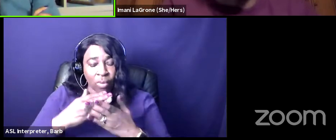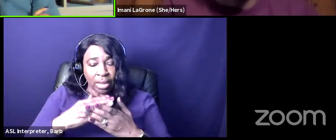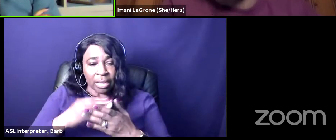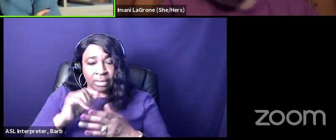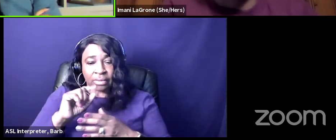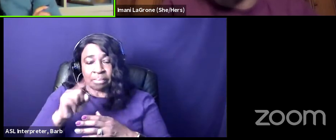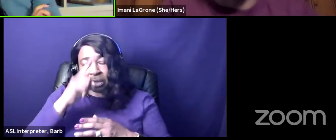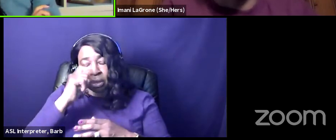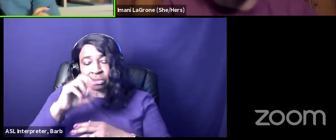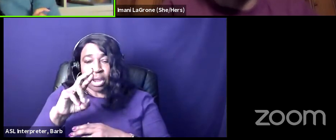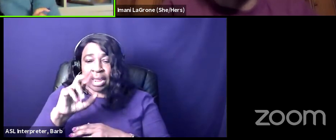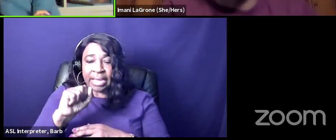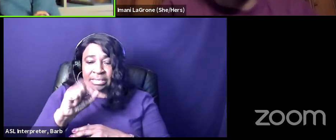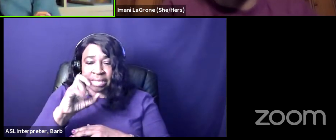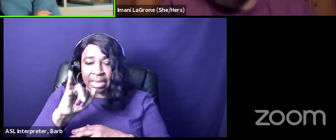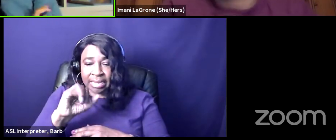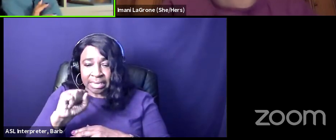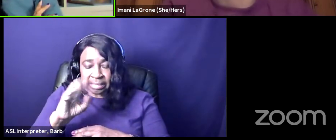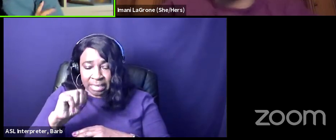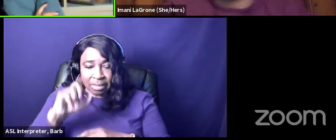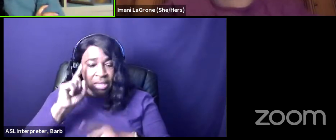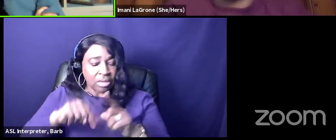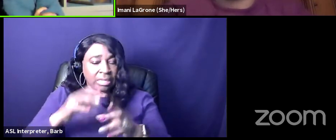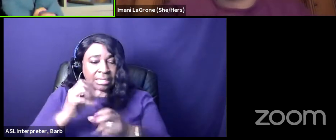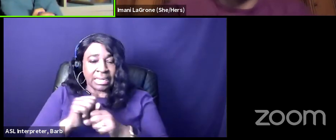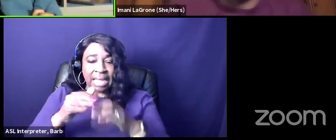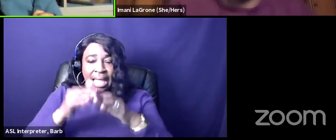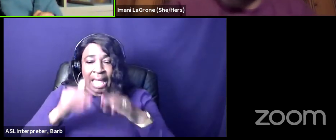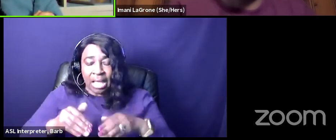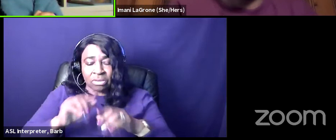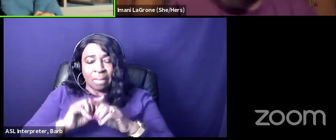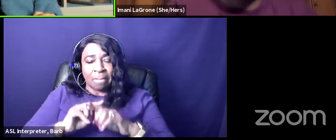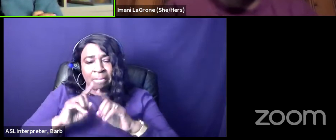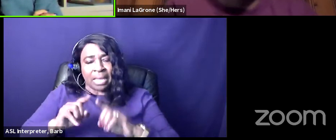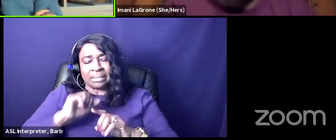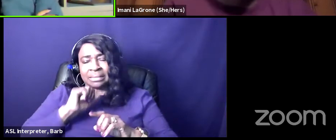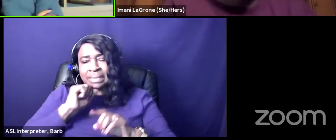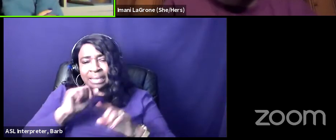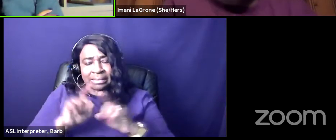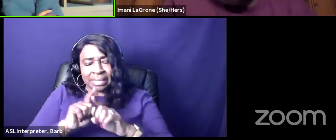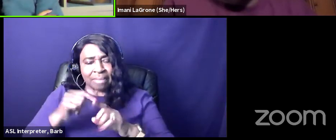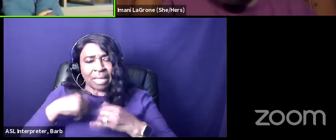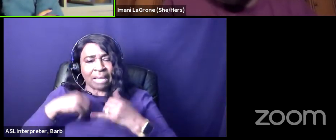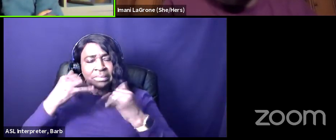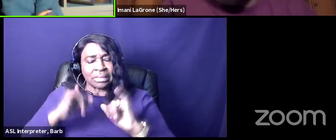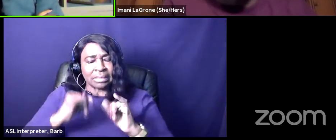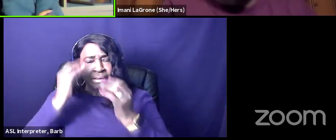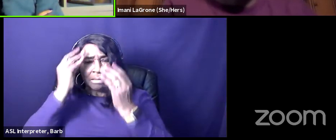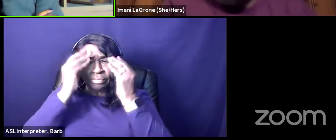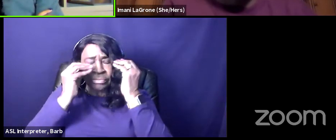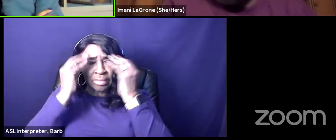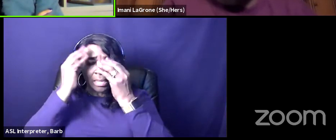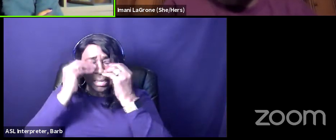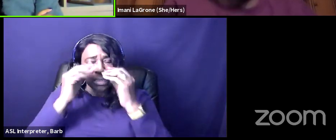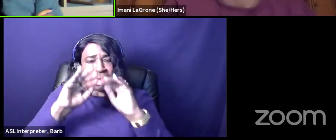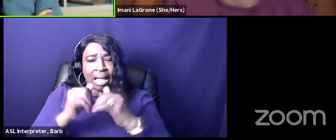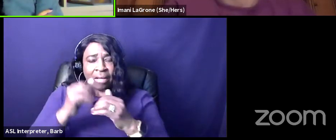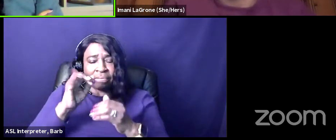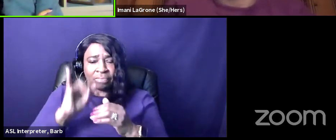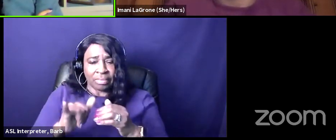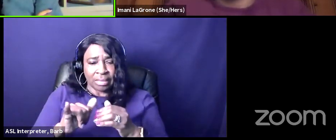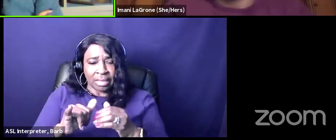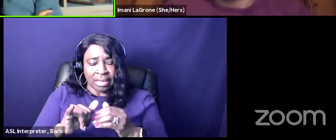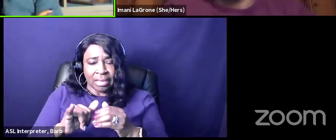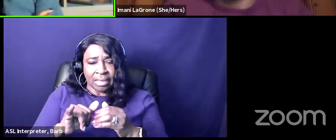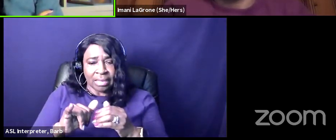trying to get a house or whatever but it's not the same i am still thinking through how that shakes out because that's